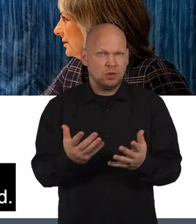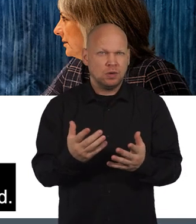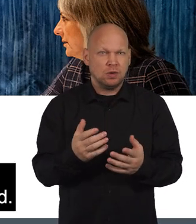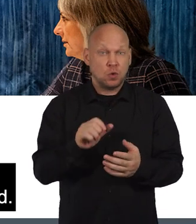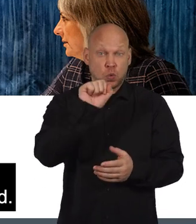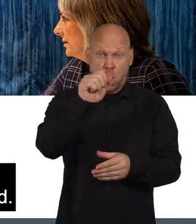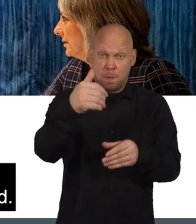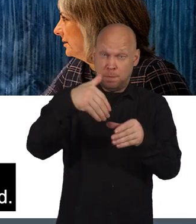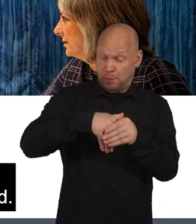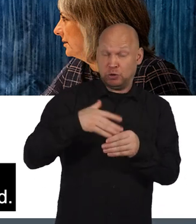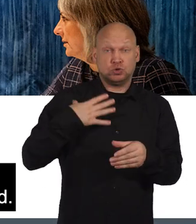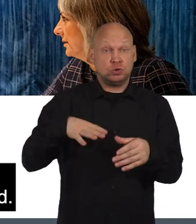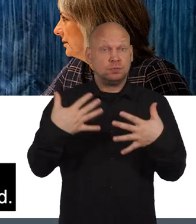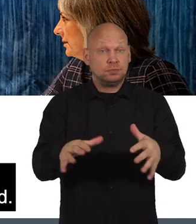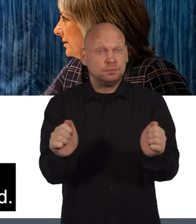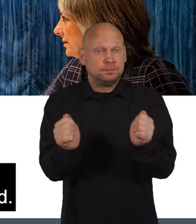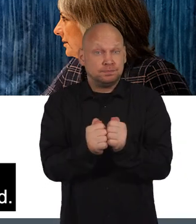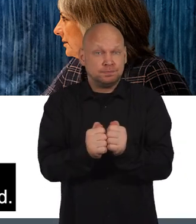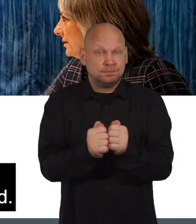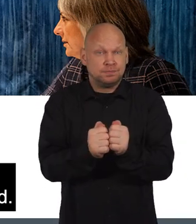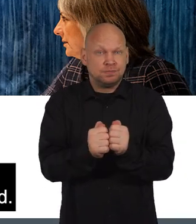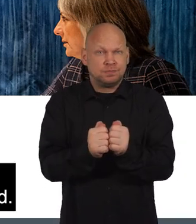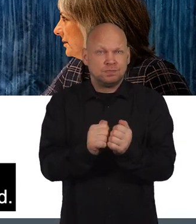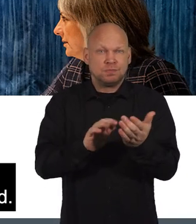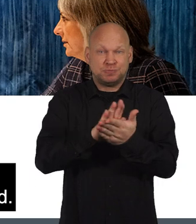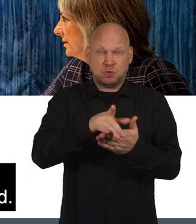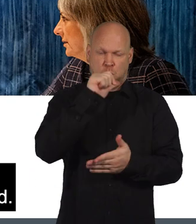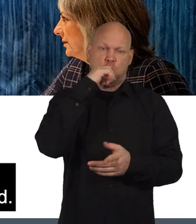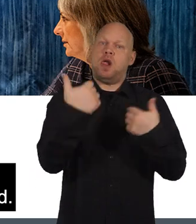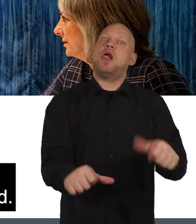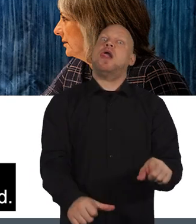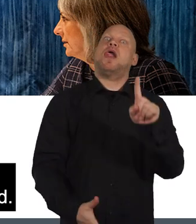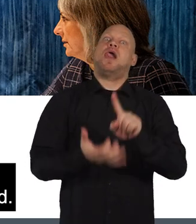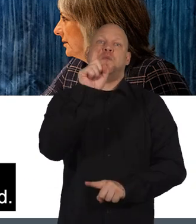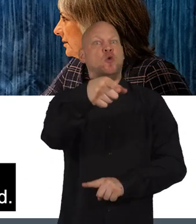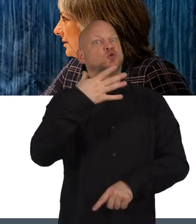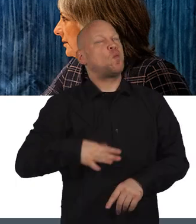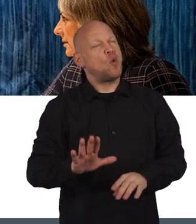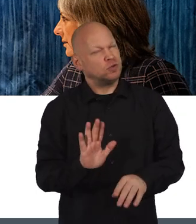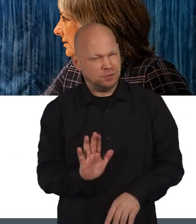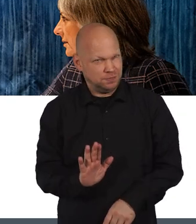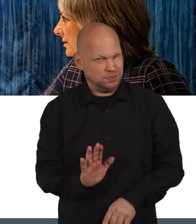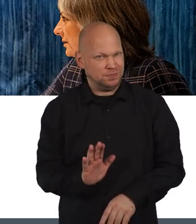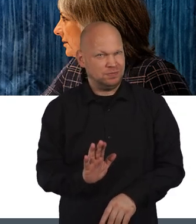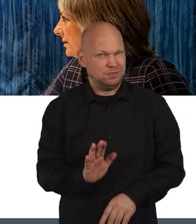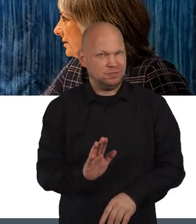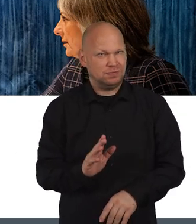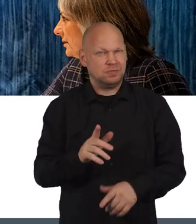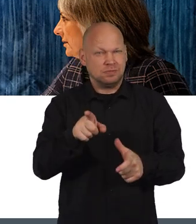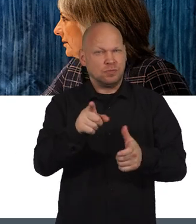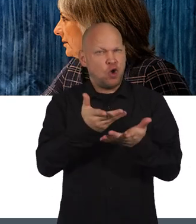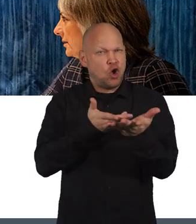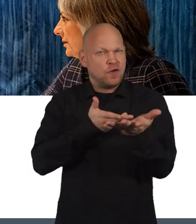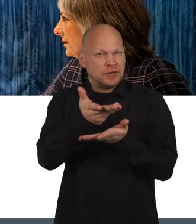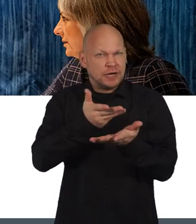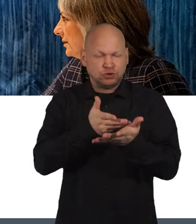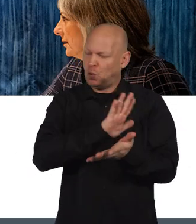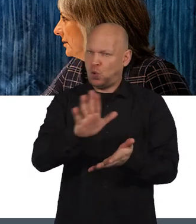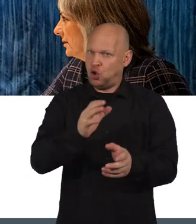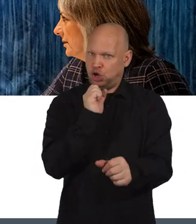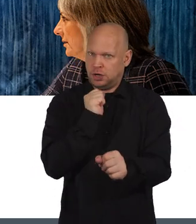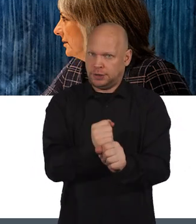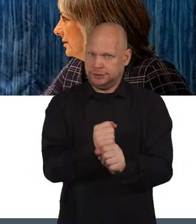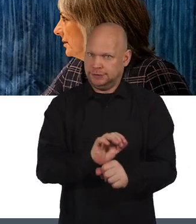because your participation request is agreed to, doesn't mean you will get what you wanted. It's a conversation,